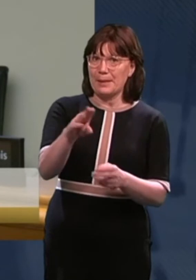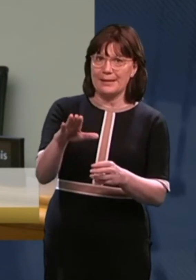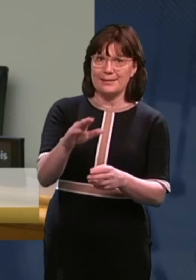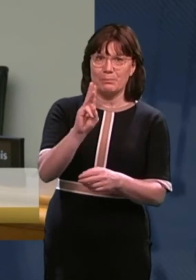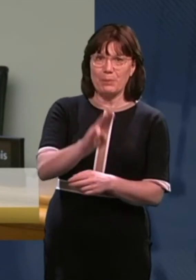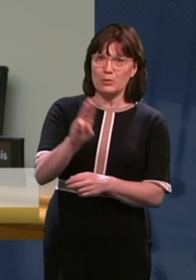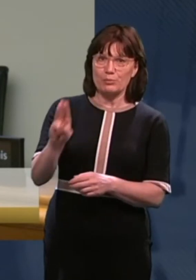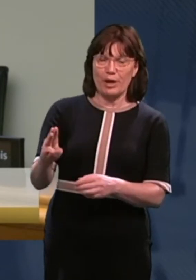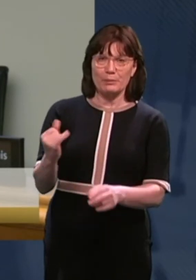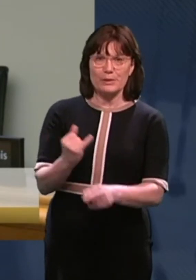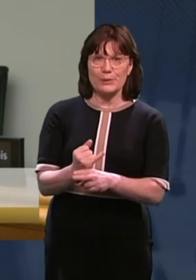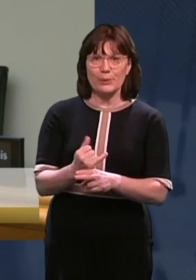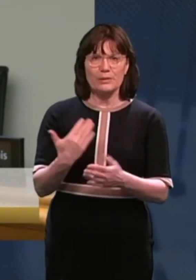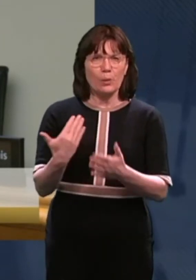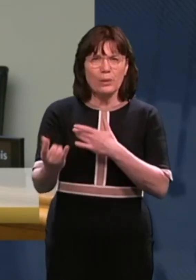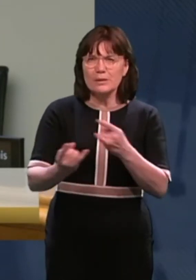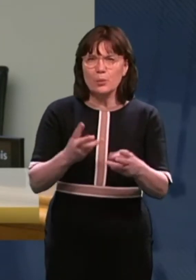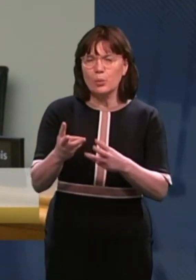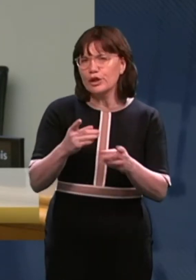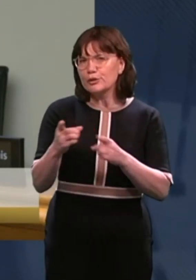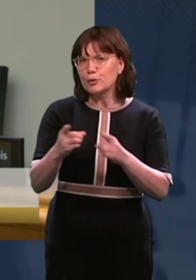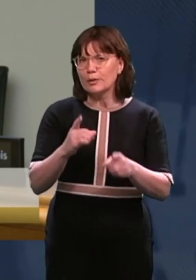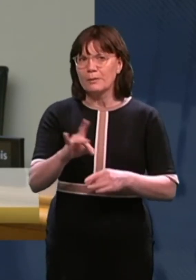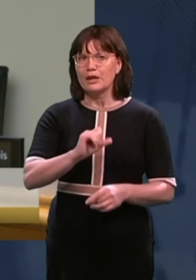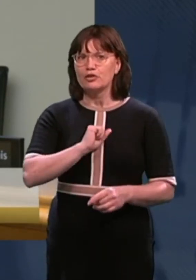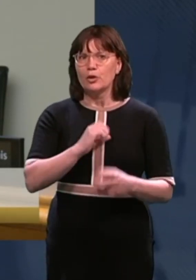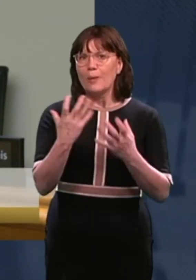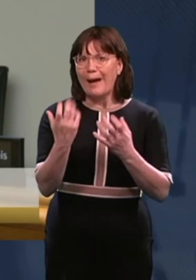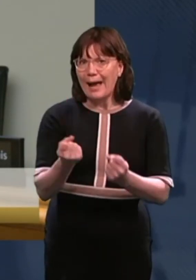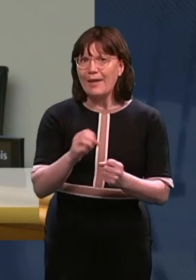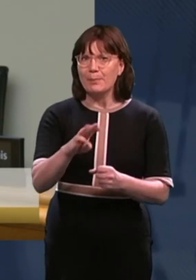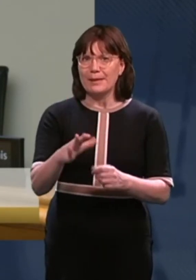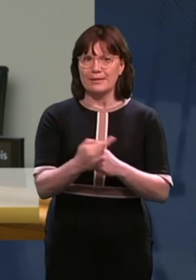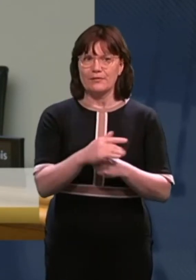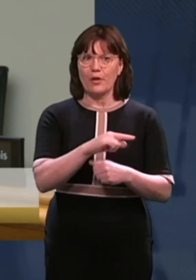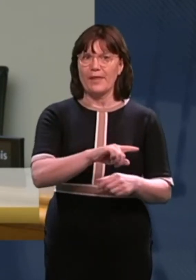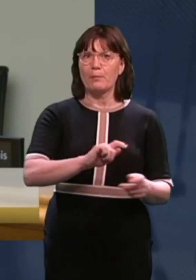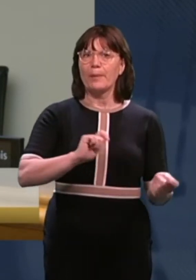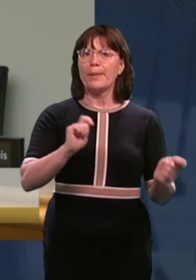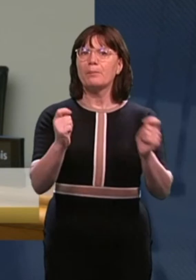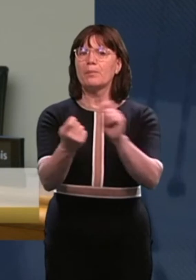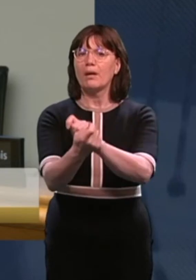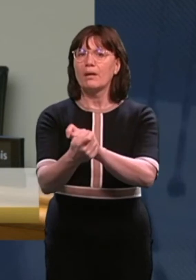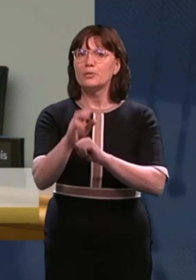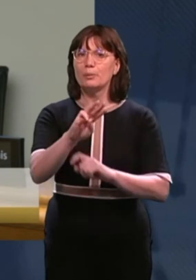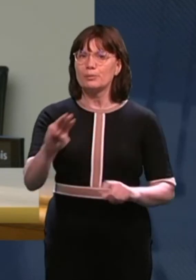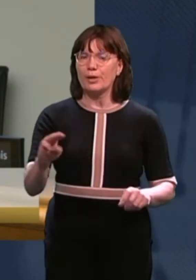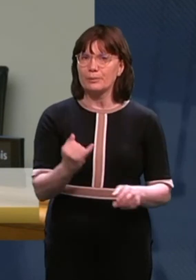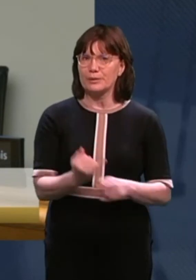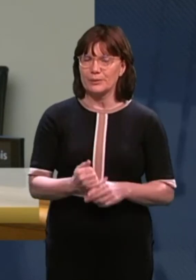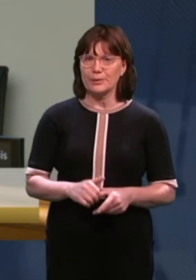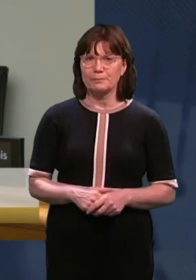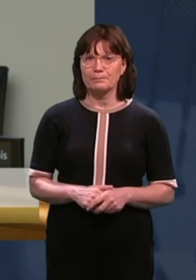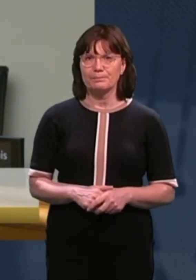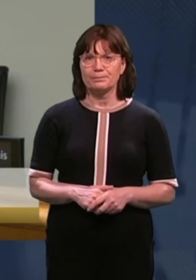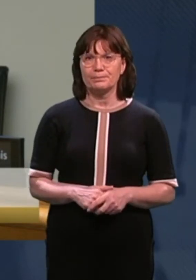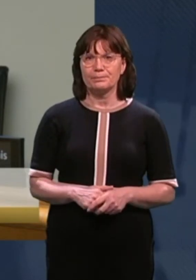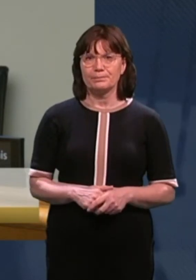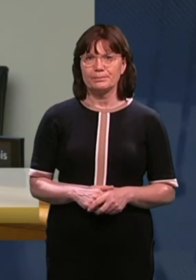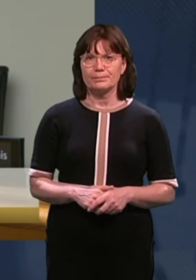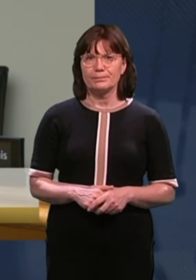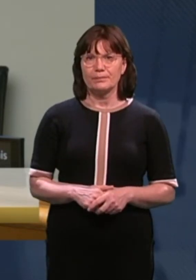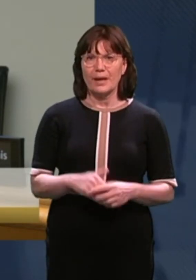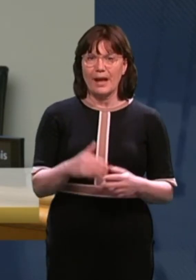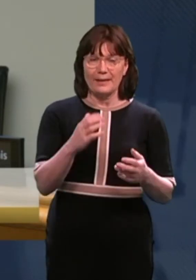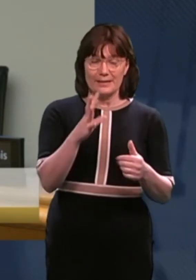schools. I'm wondering, what is the work going on in relation to making sure there's a provision for that? Yeah. And then, also, you know, in relation to the special